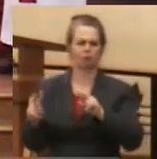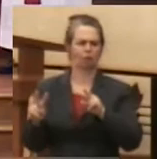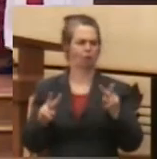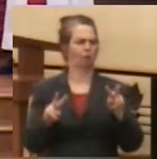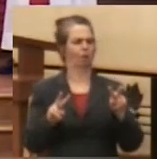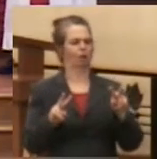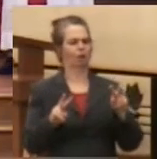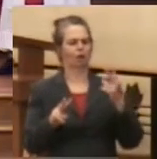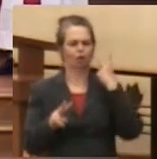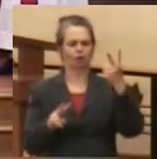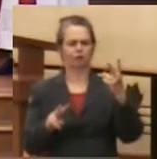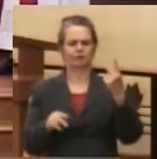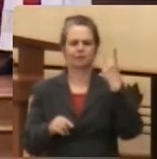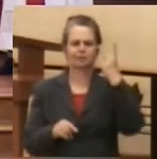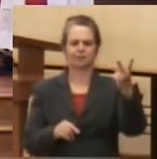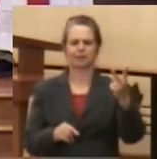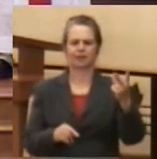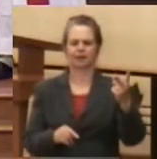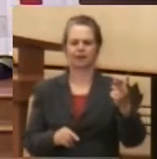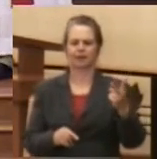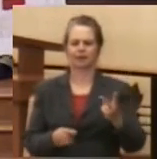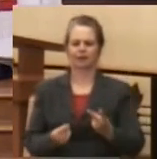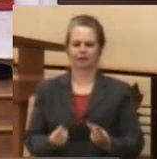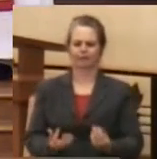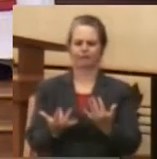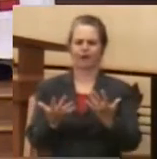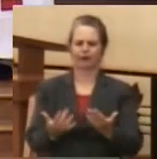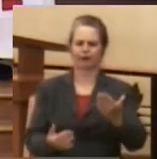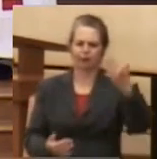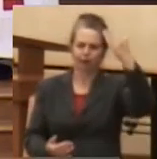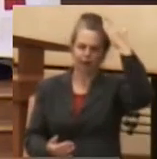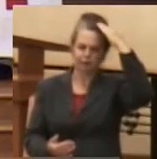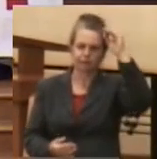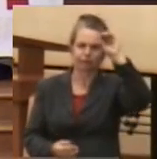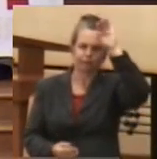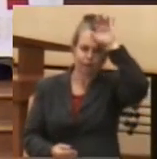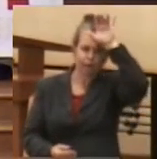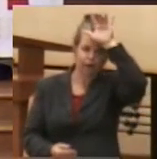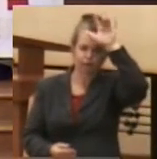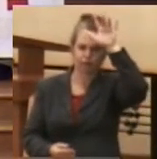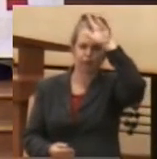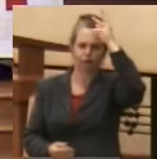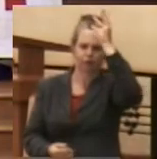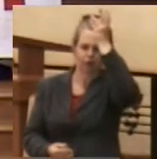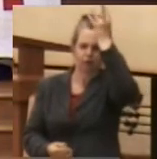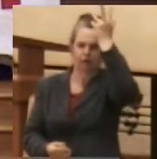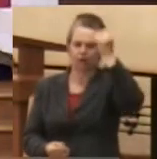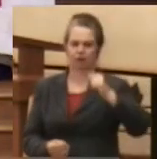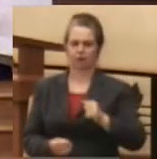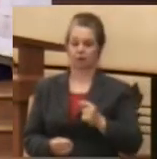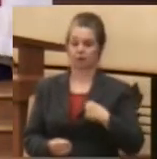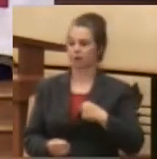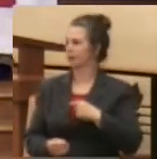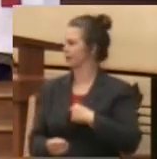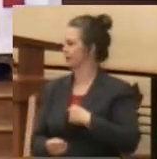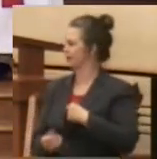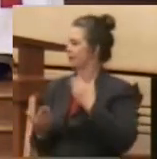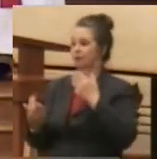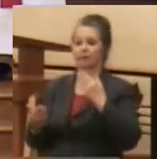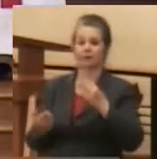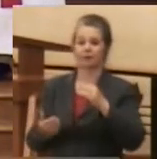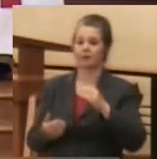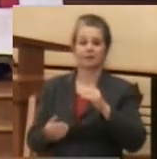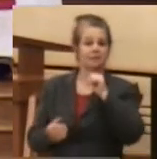their heads on fire. And I suspect it would today as well. We are thankful. I suppose that's not the case. But they were